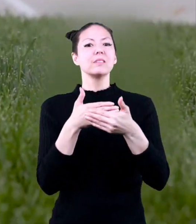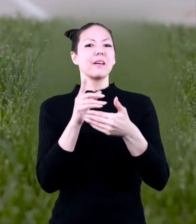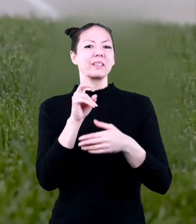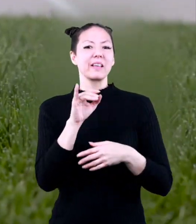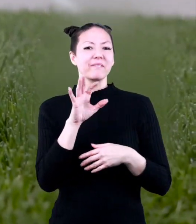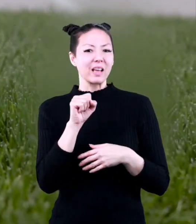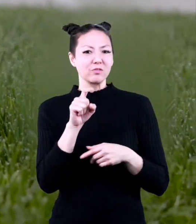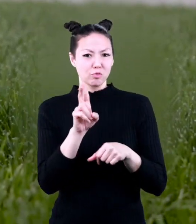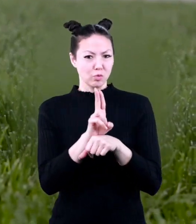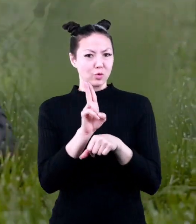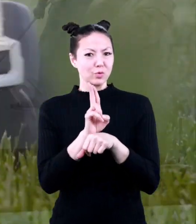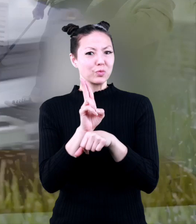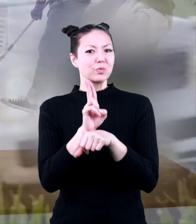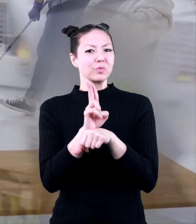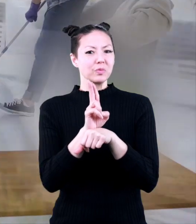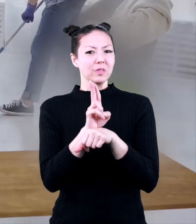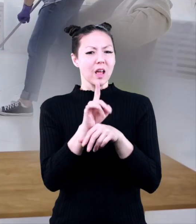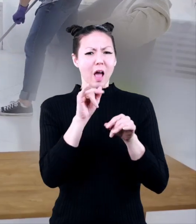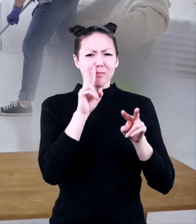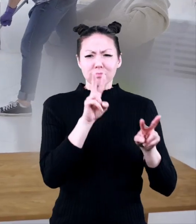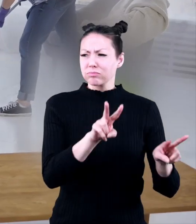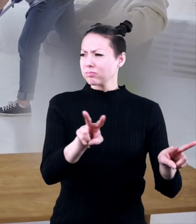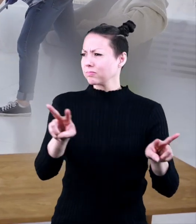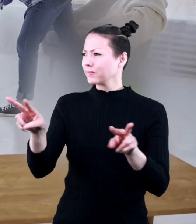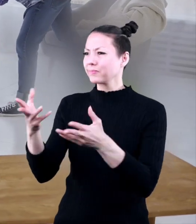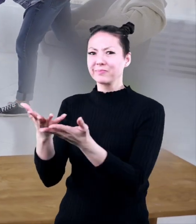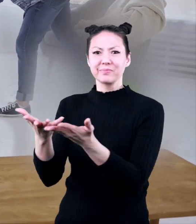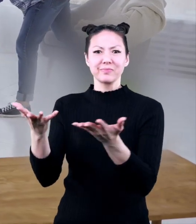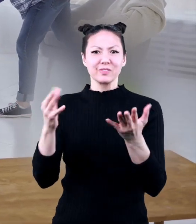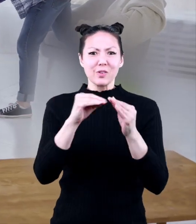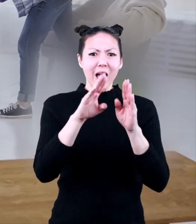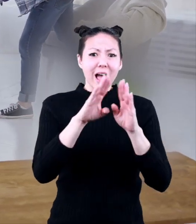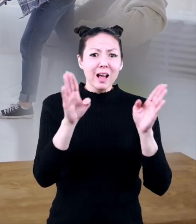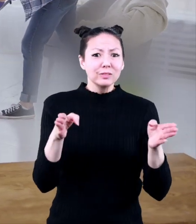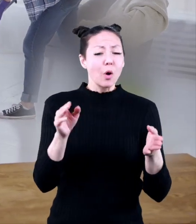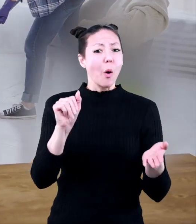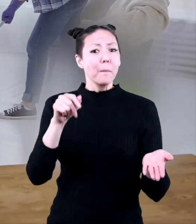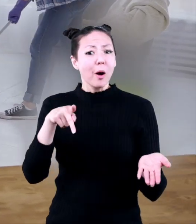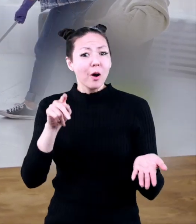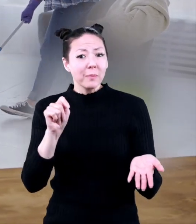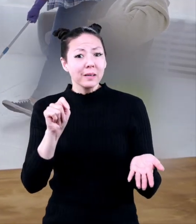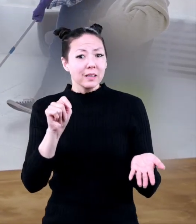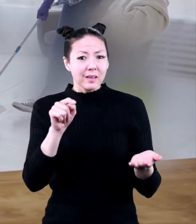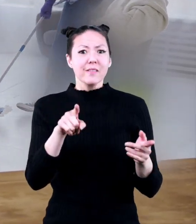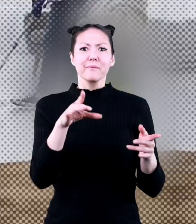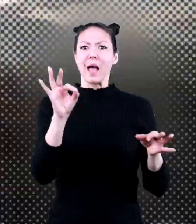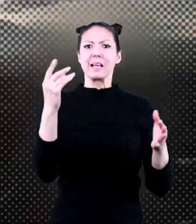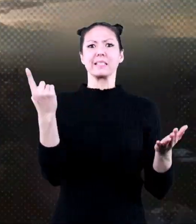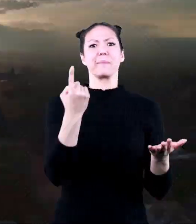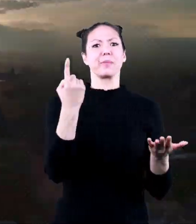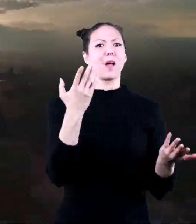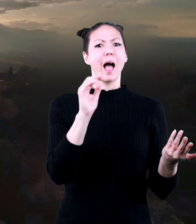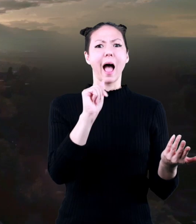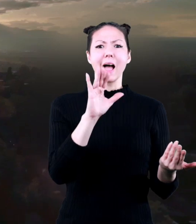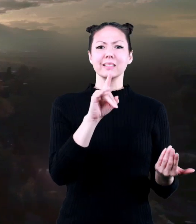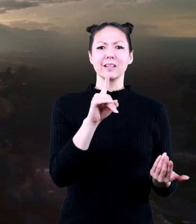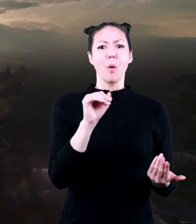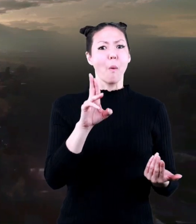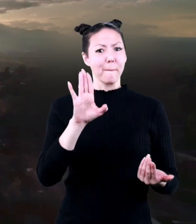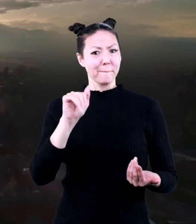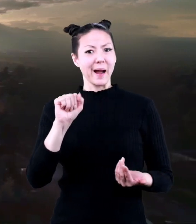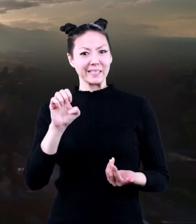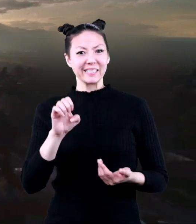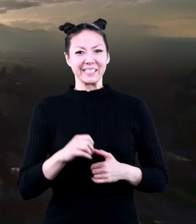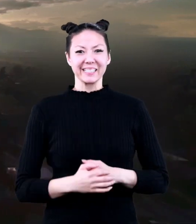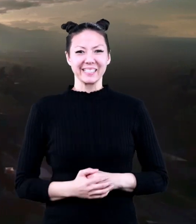of the devices you use the next time you look around your house or apartment see if you can find something that has an